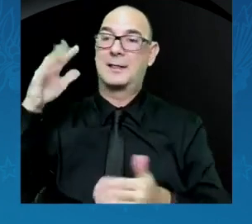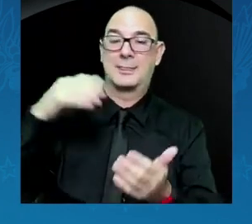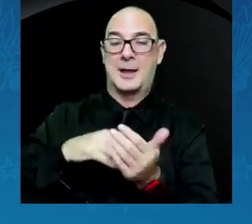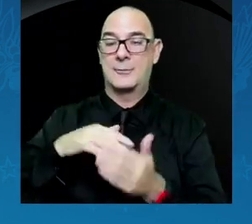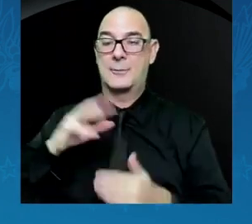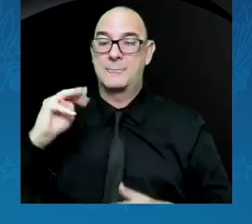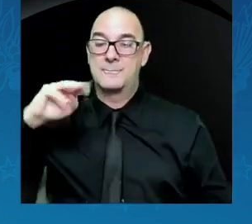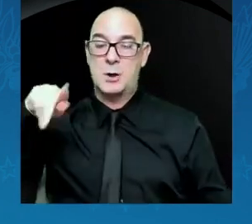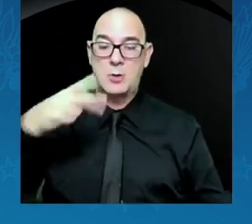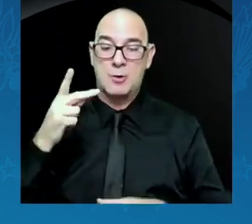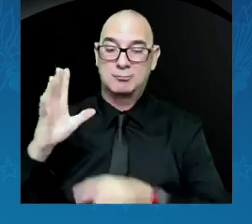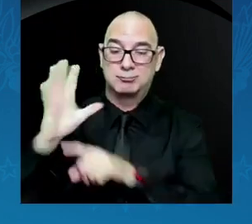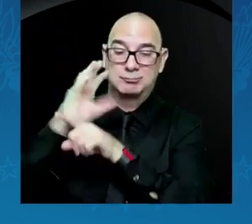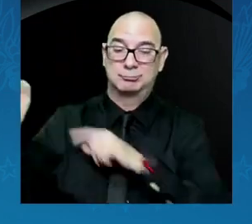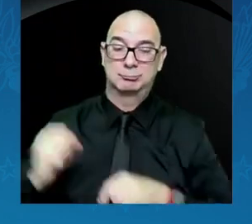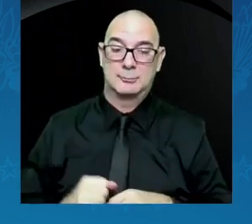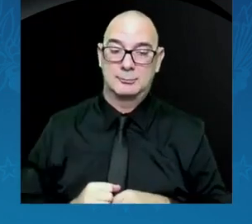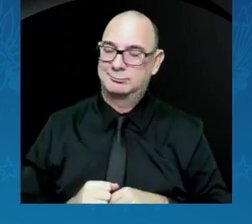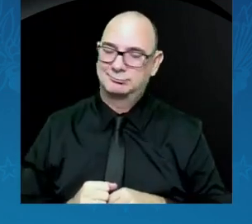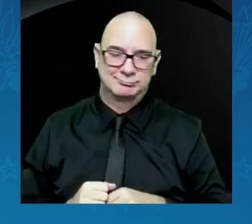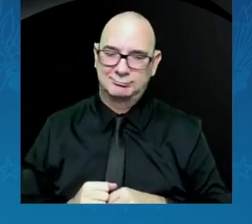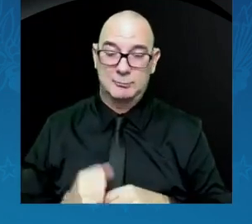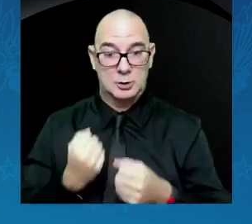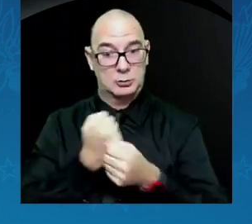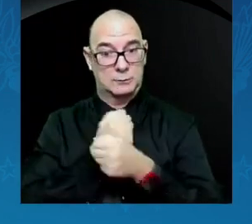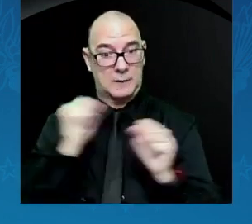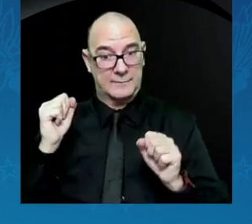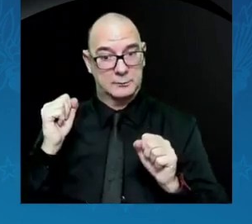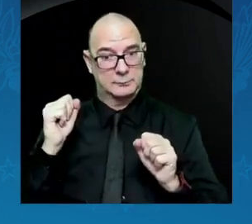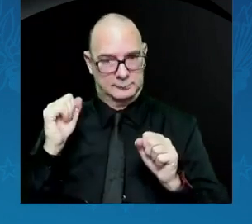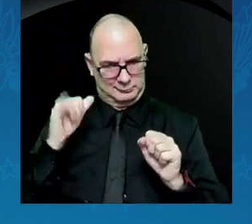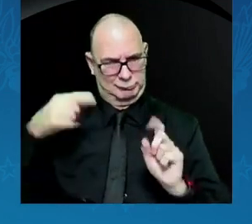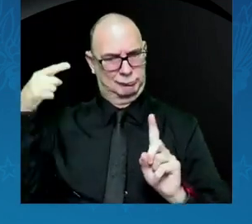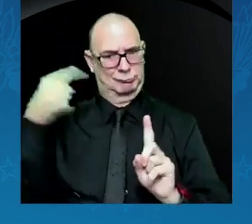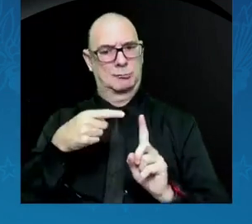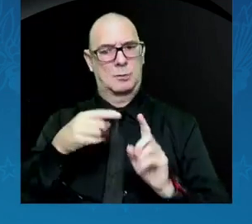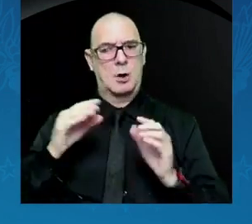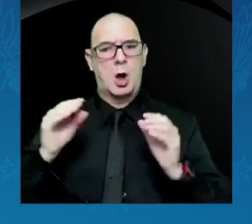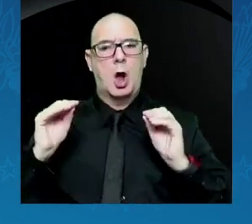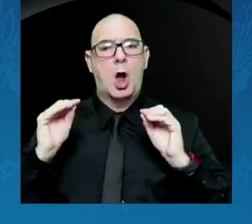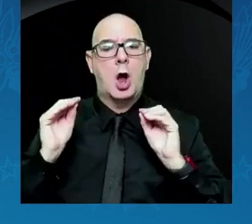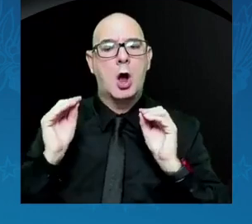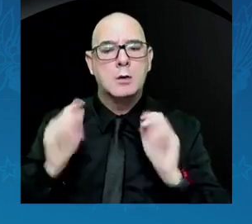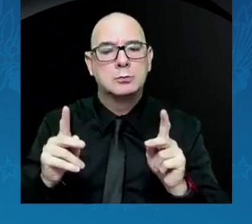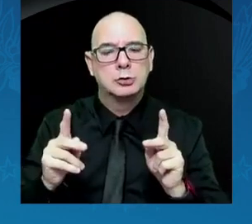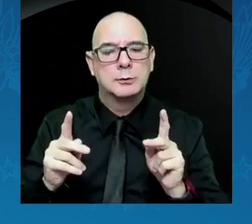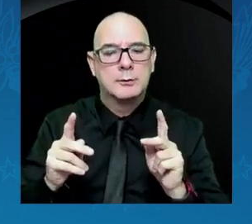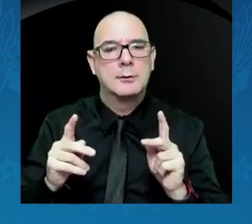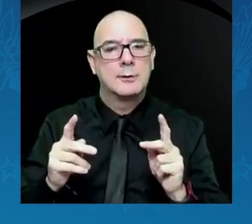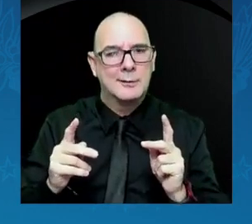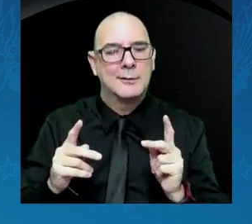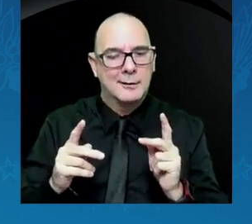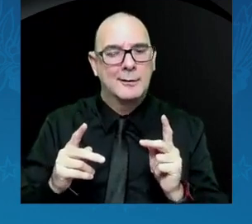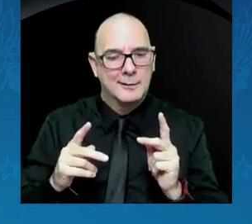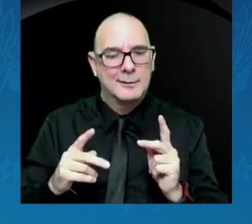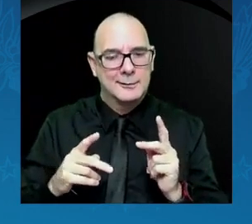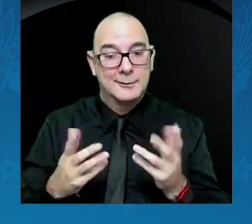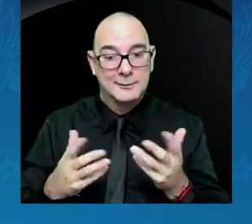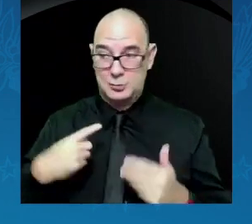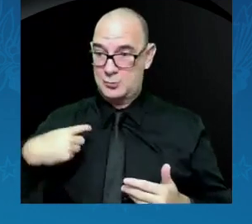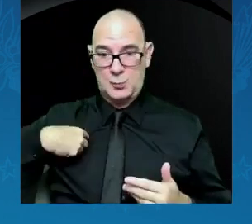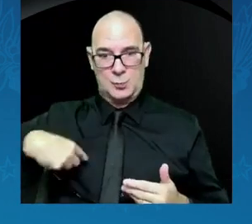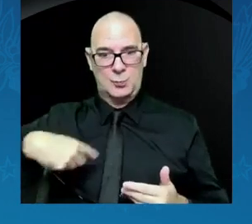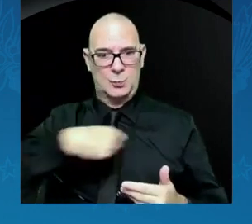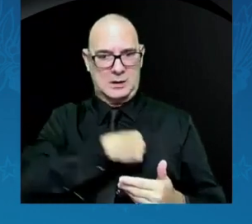Freedom is about opportunity. So as we go forth from here, let us continue